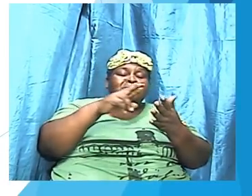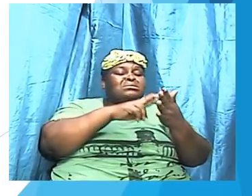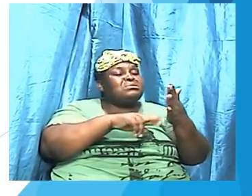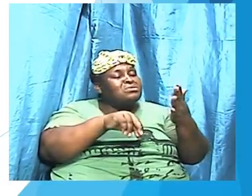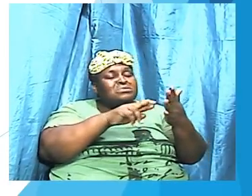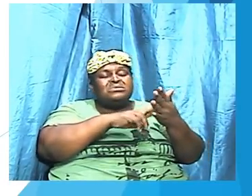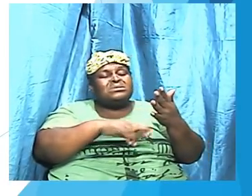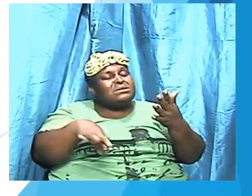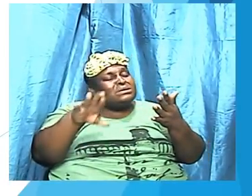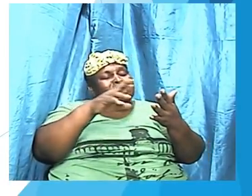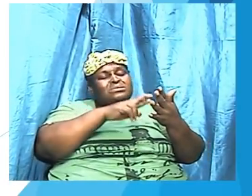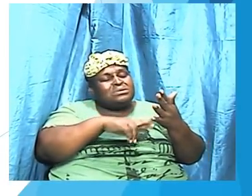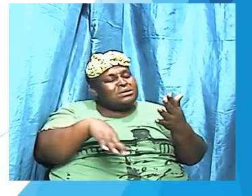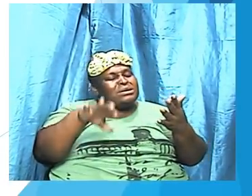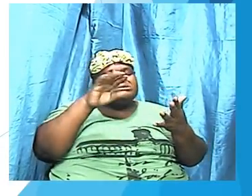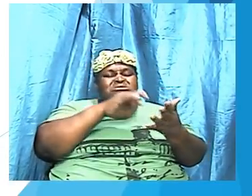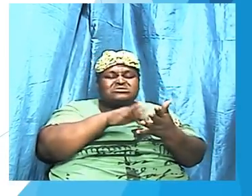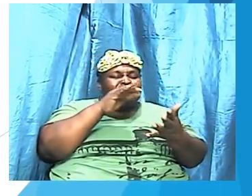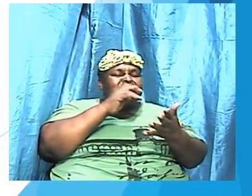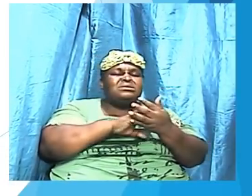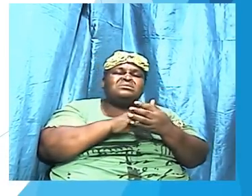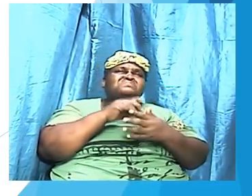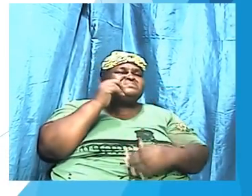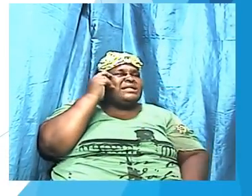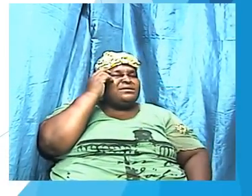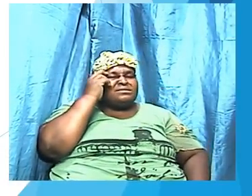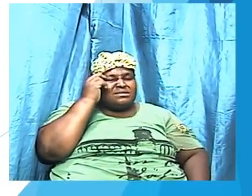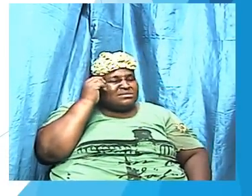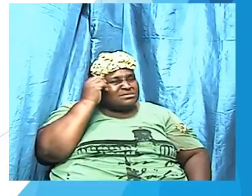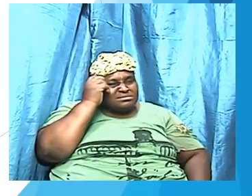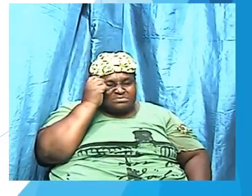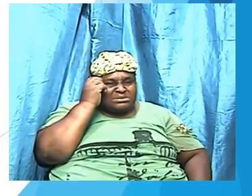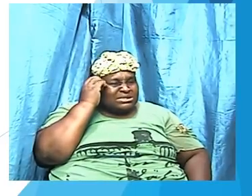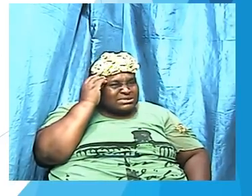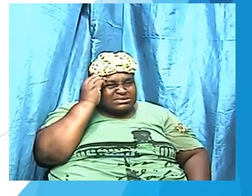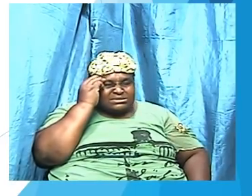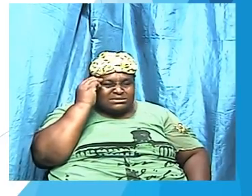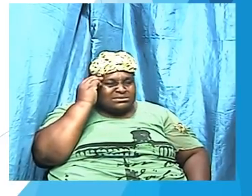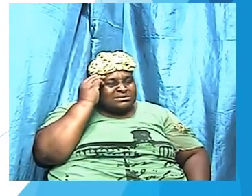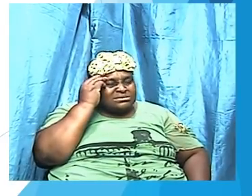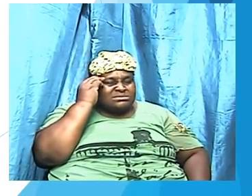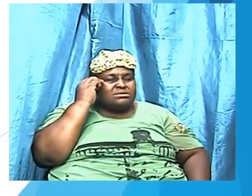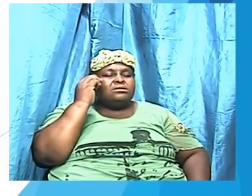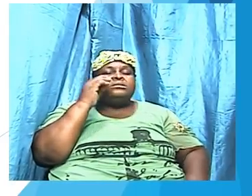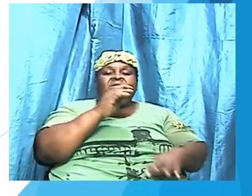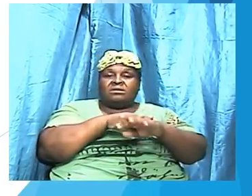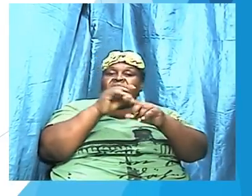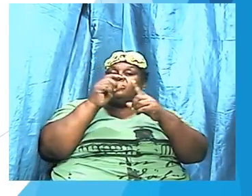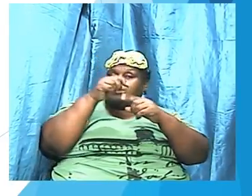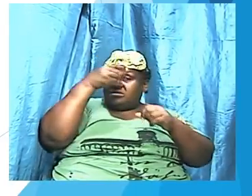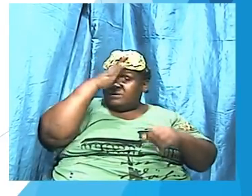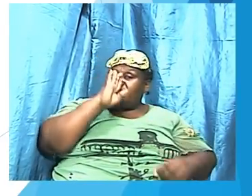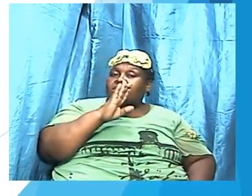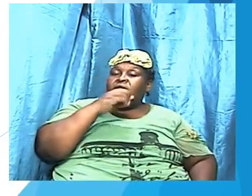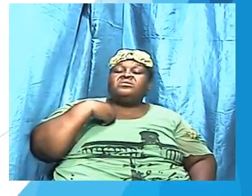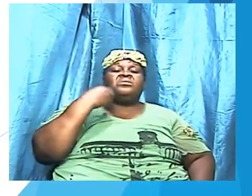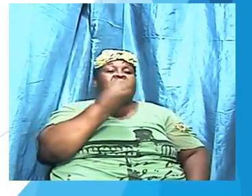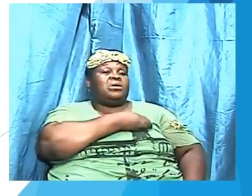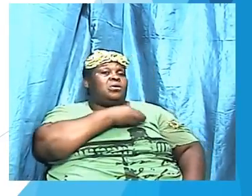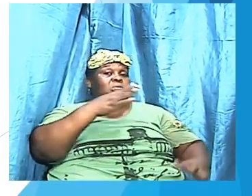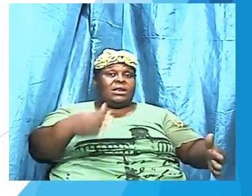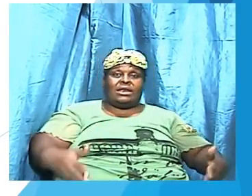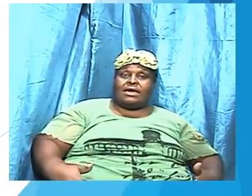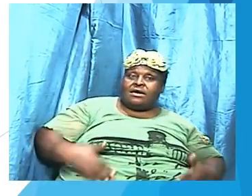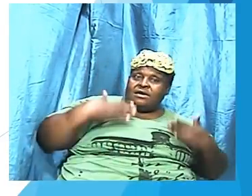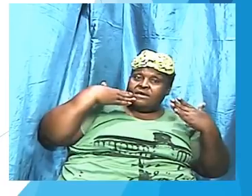meditating on the word. Our lives and our victory depends on that. And so it is